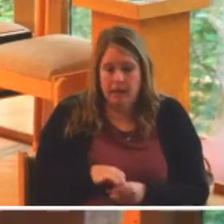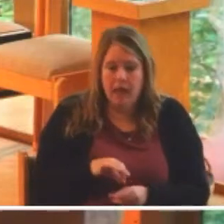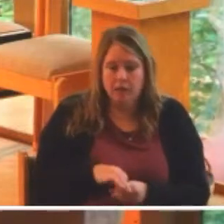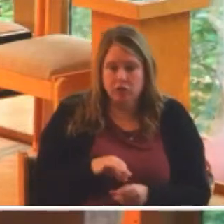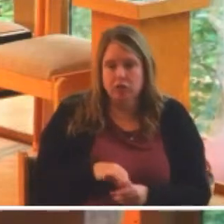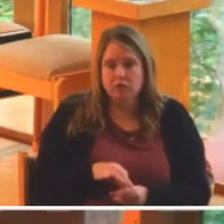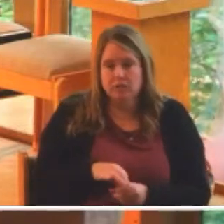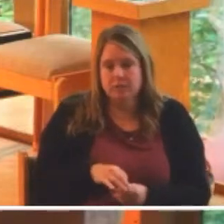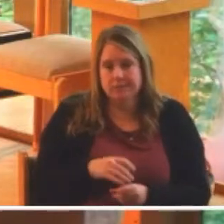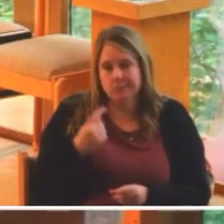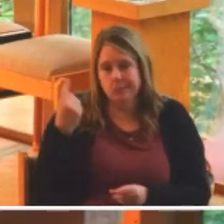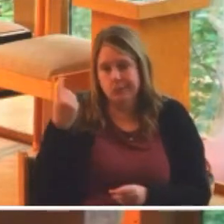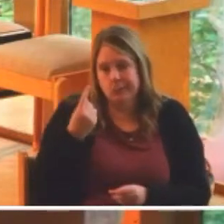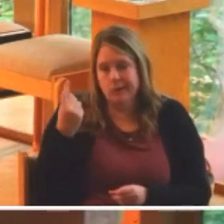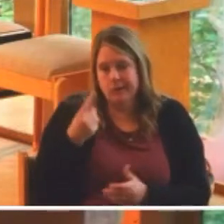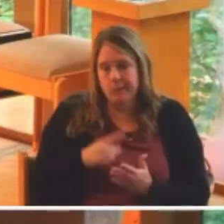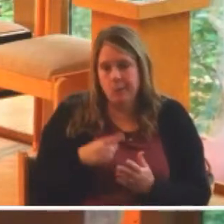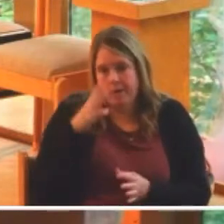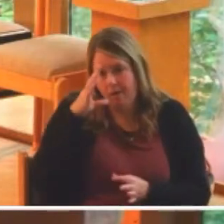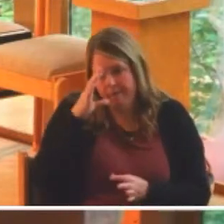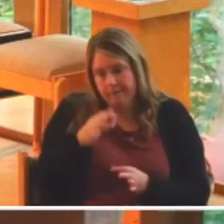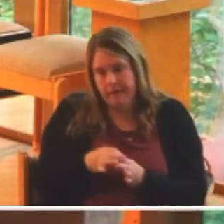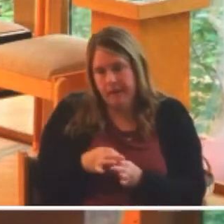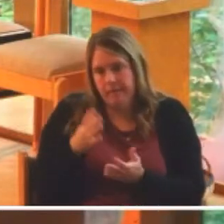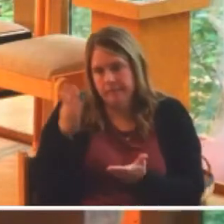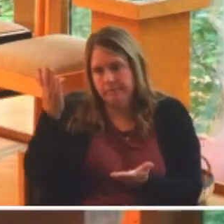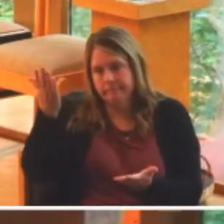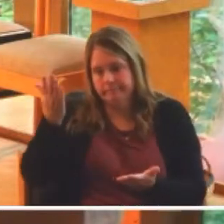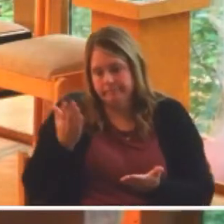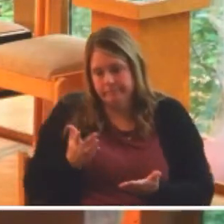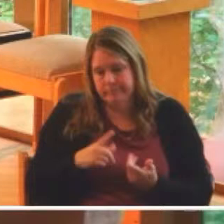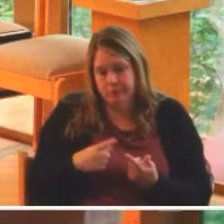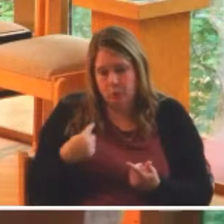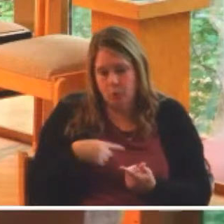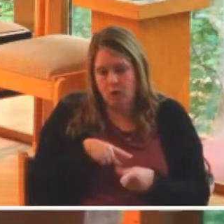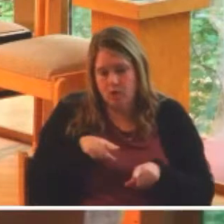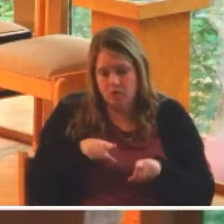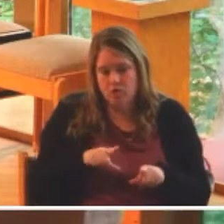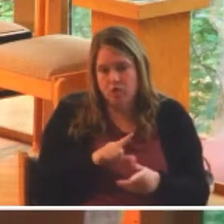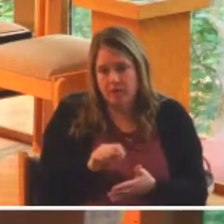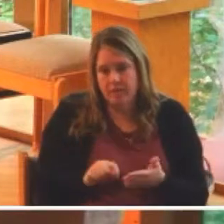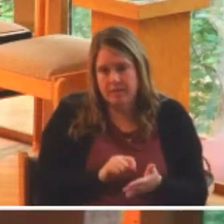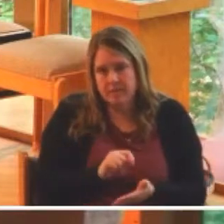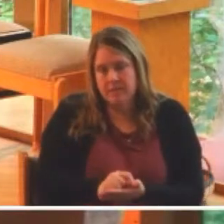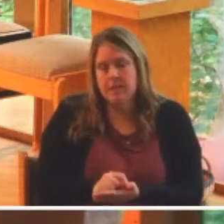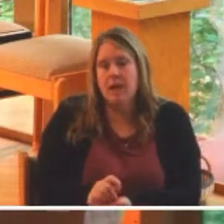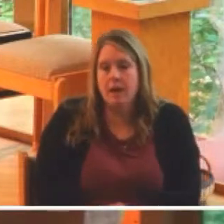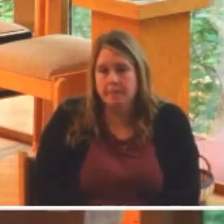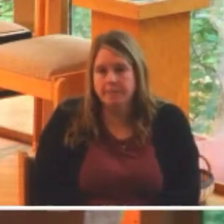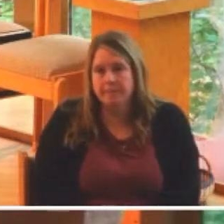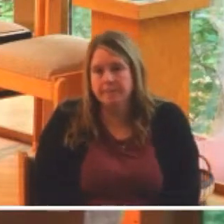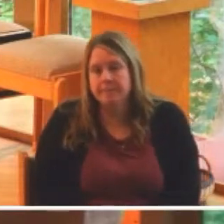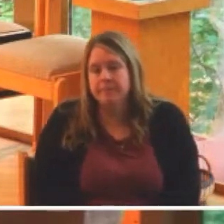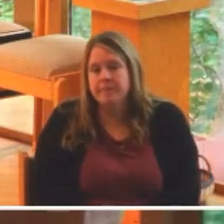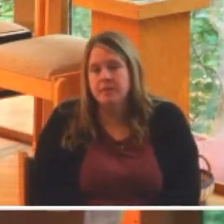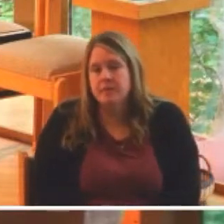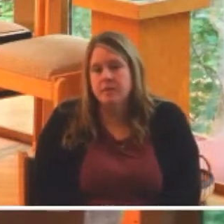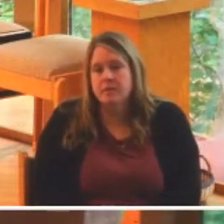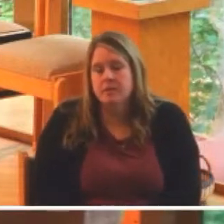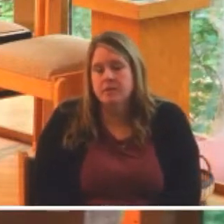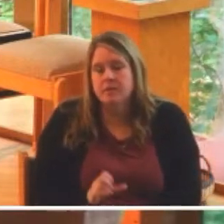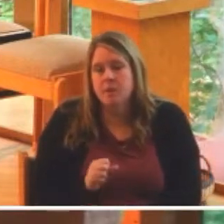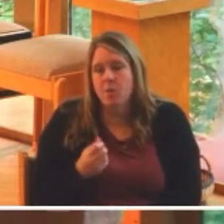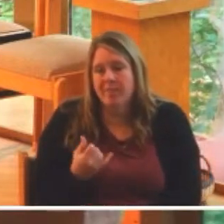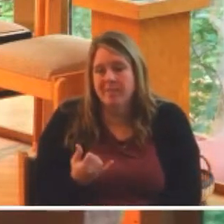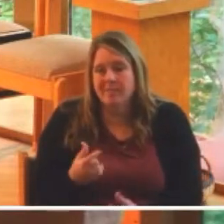our faith might have to offer to us in this time. The Beatitudes called out for this particular Sunday. It's the